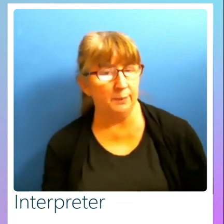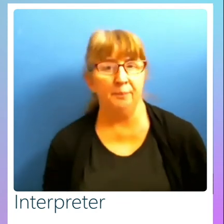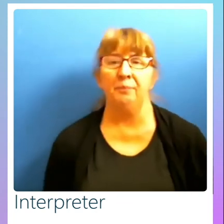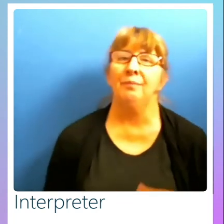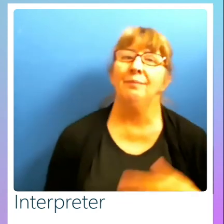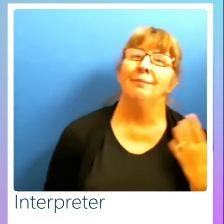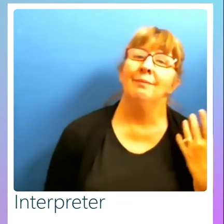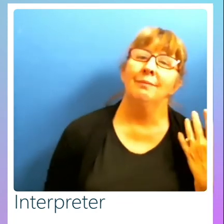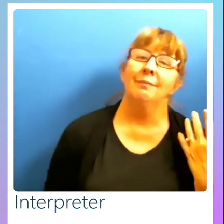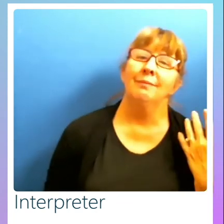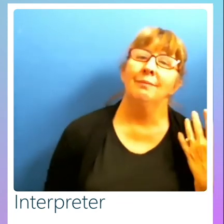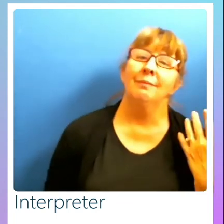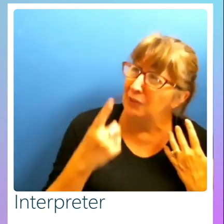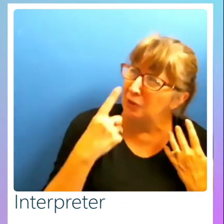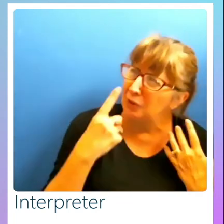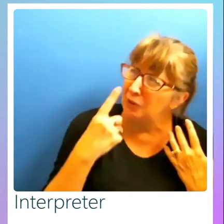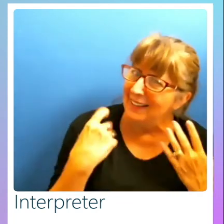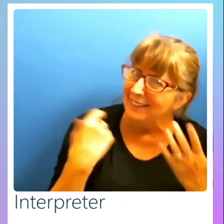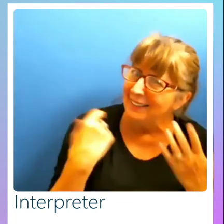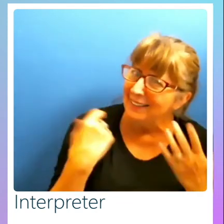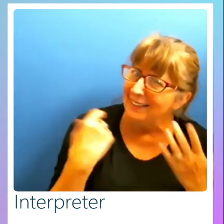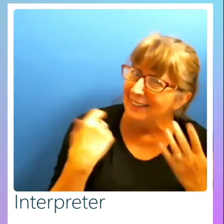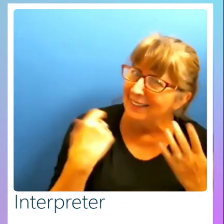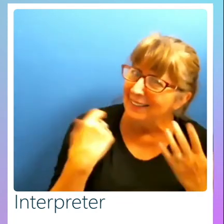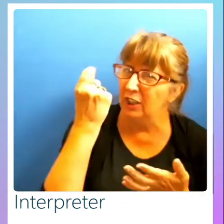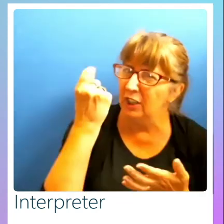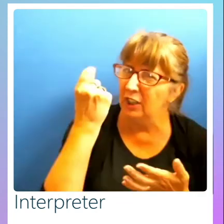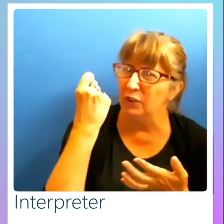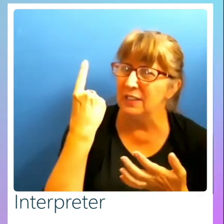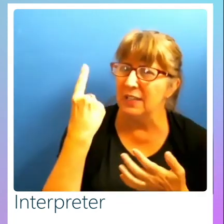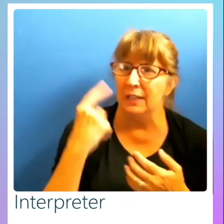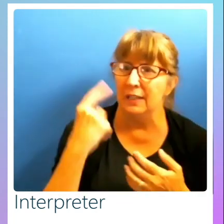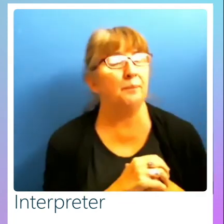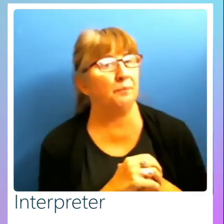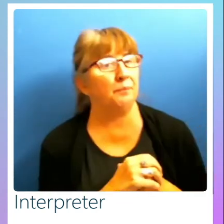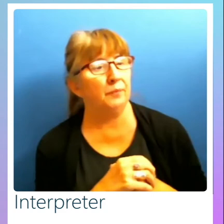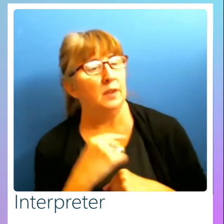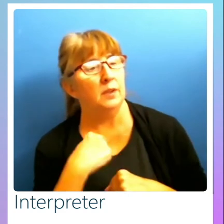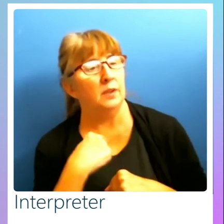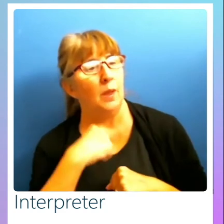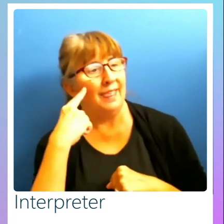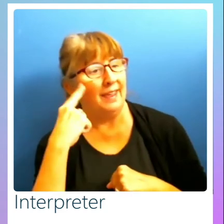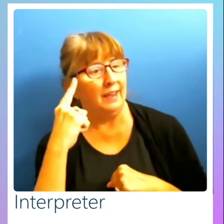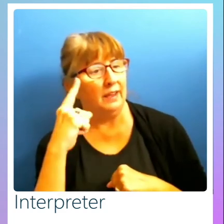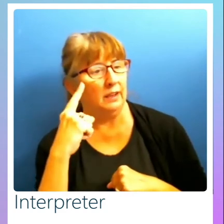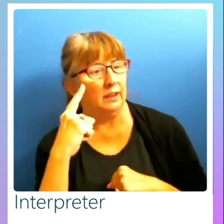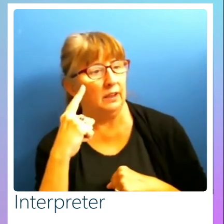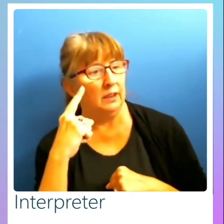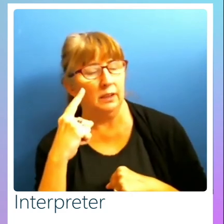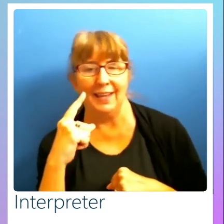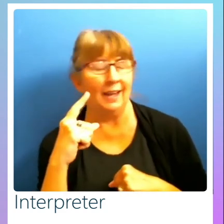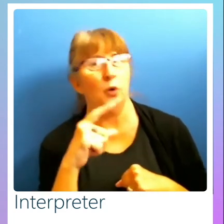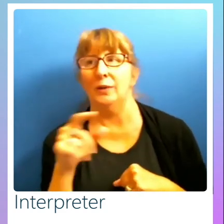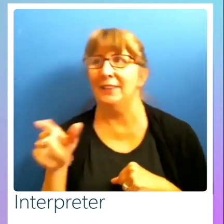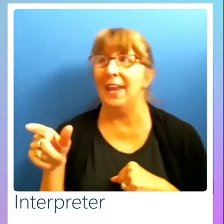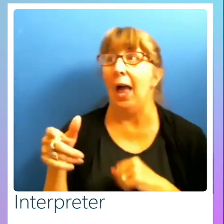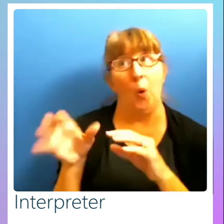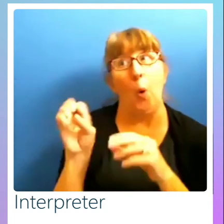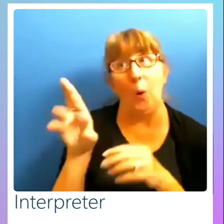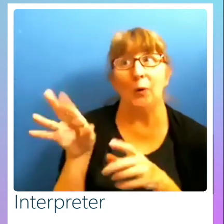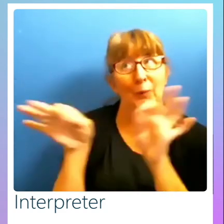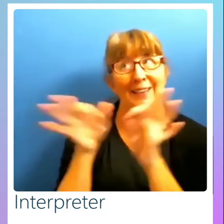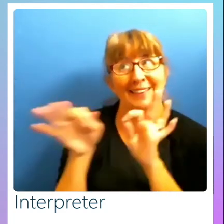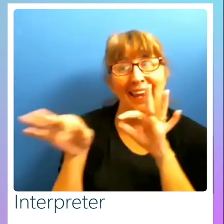Can you ask that question again? I'm not sure I got. I think the question is. What is it? Restate the question. I'm sorry. Yeah.